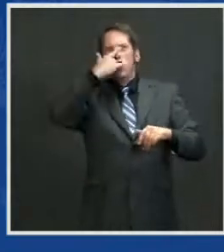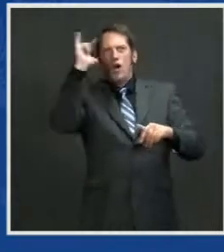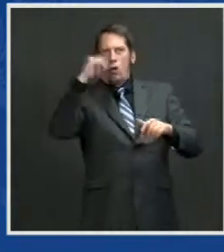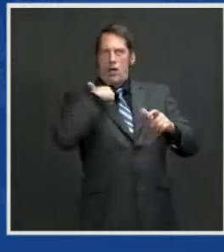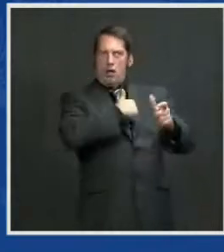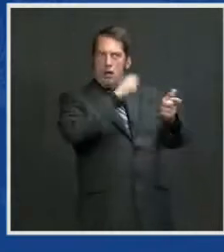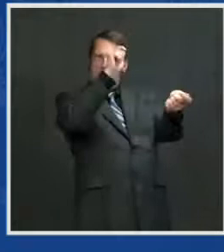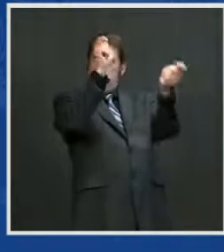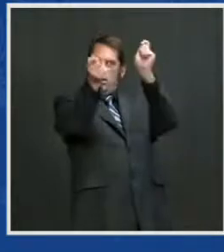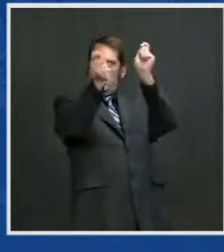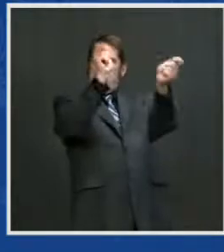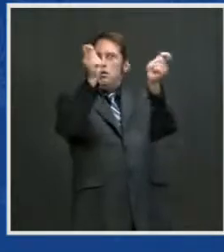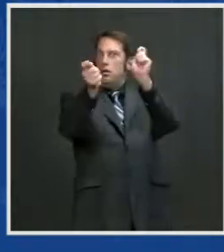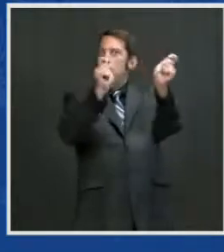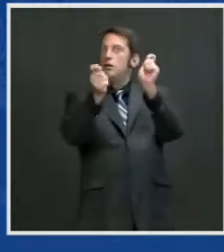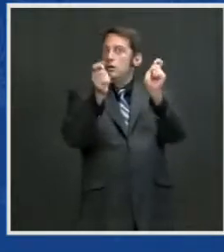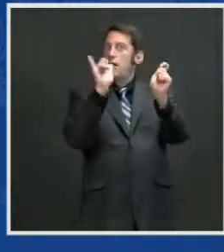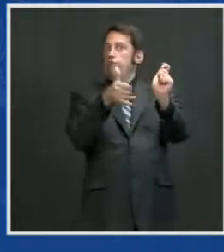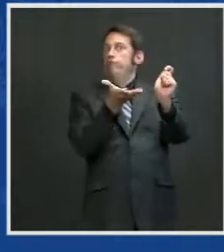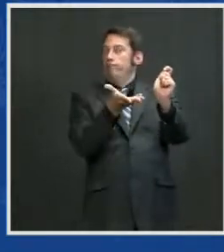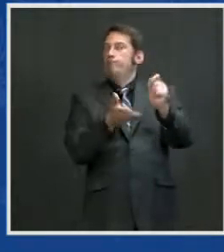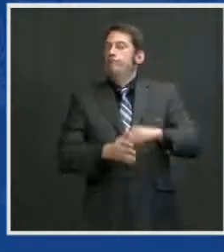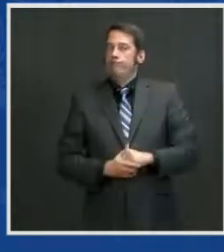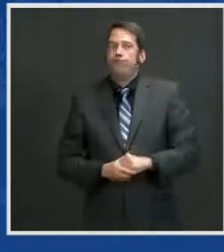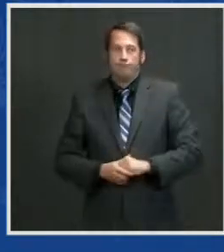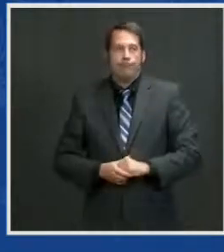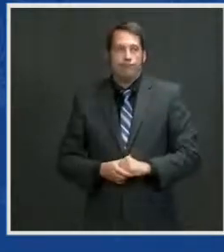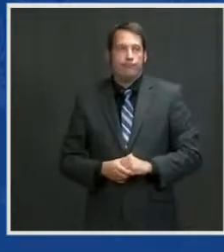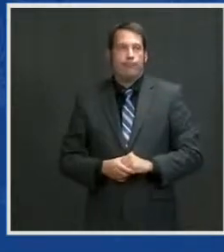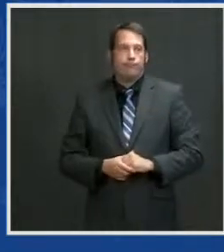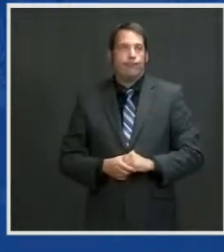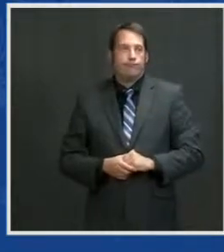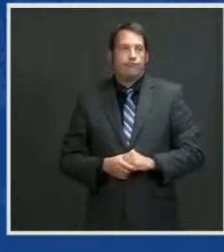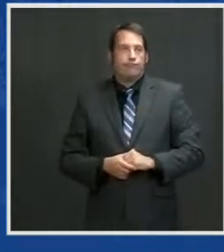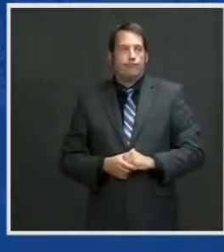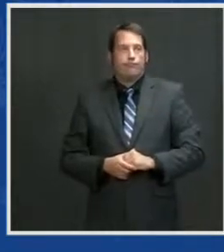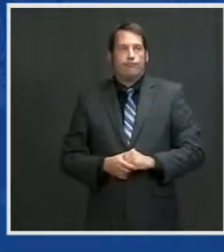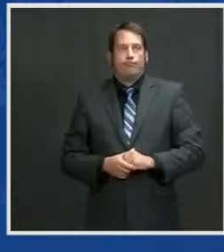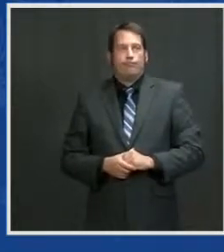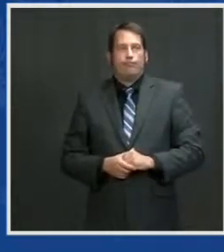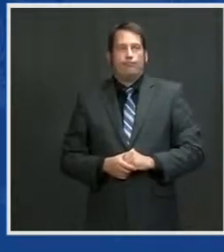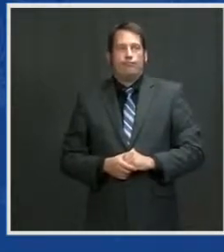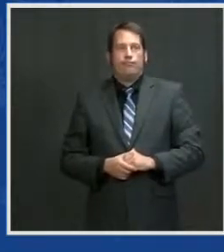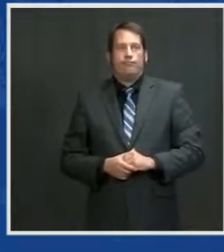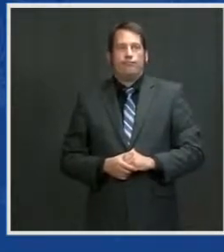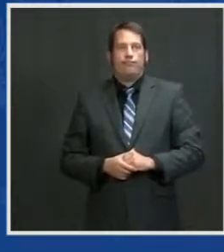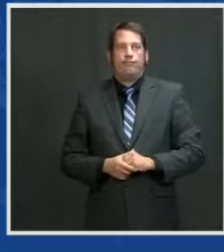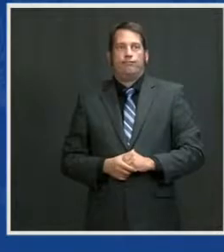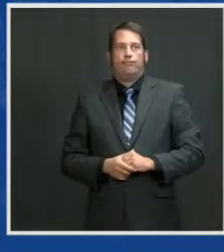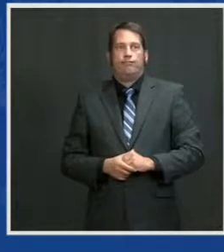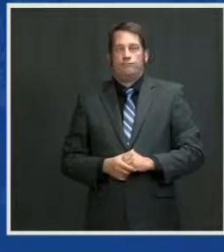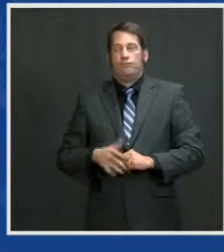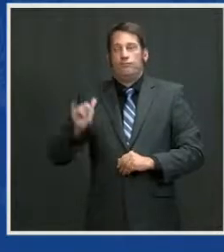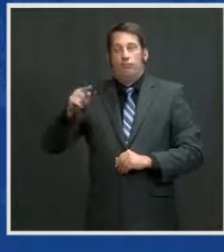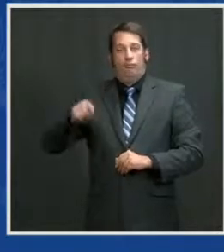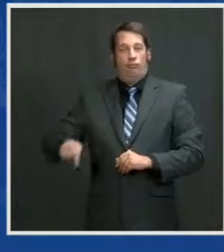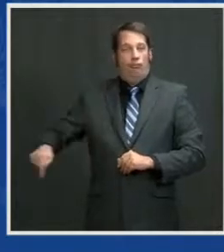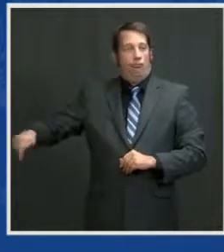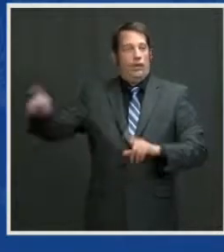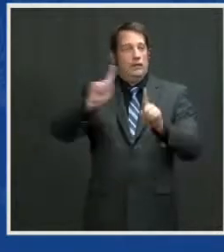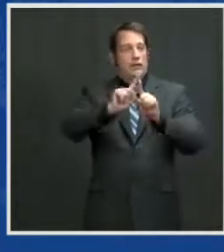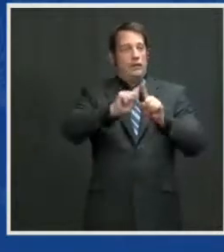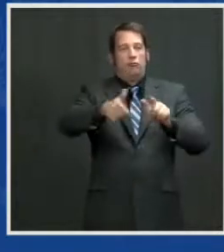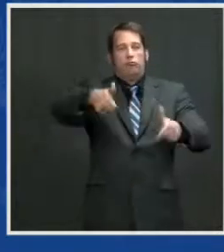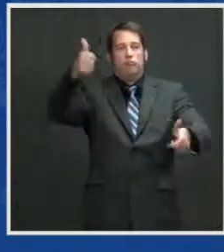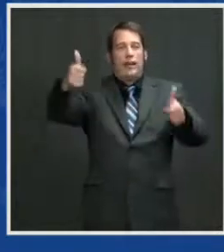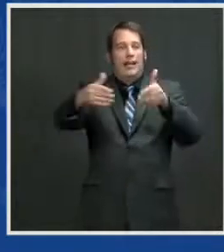meetings, with our closest Democratic partners to develop a common agenda and renewed purpose, I'll